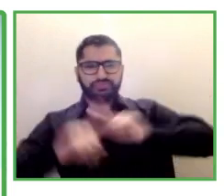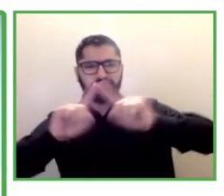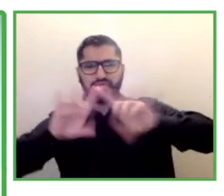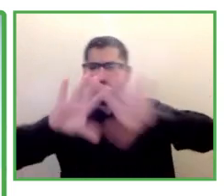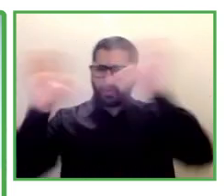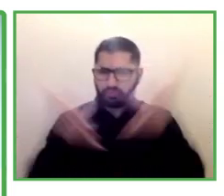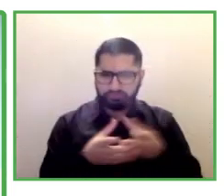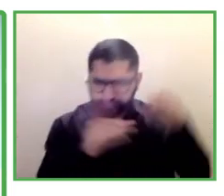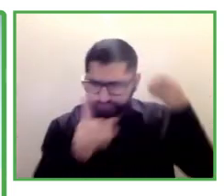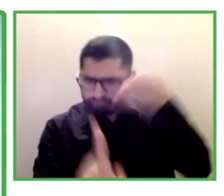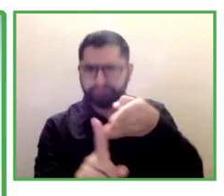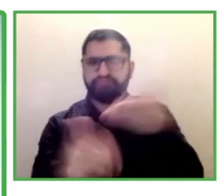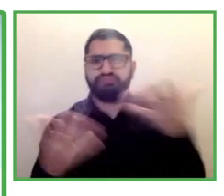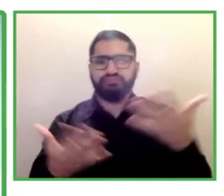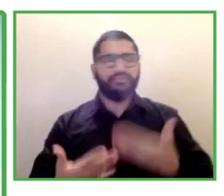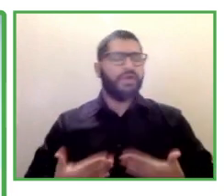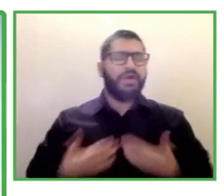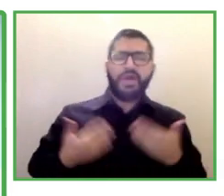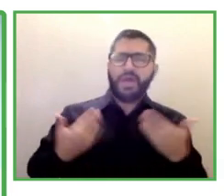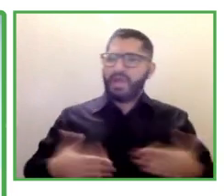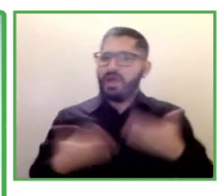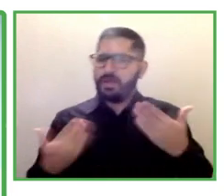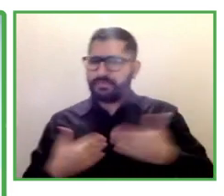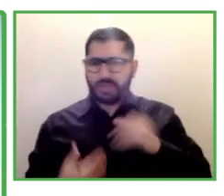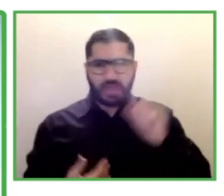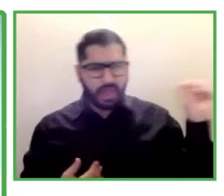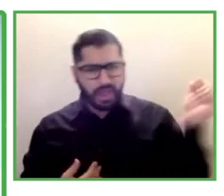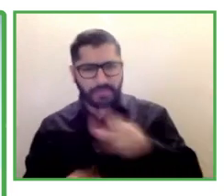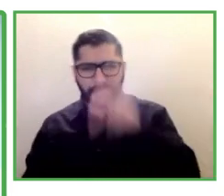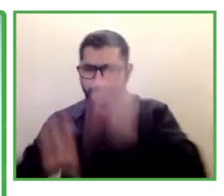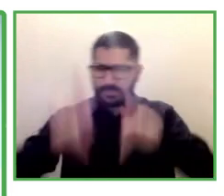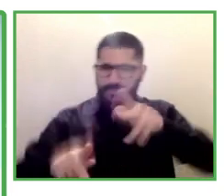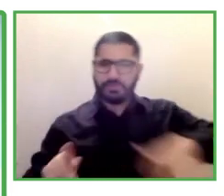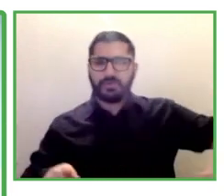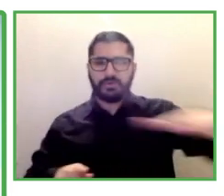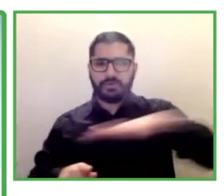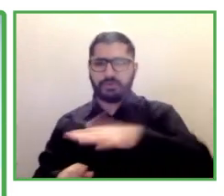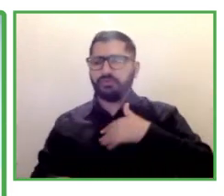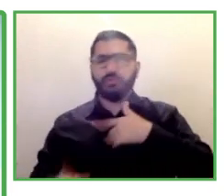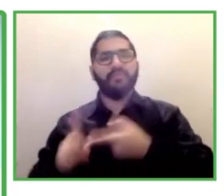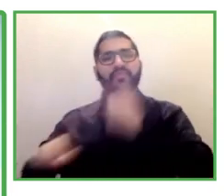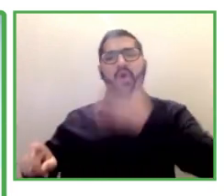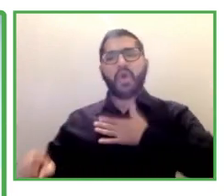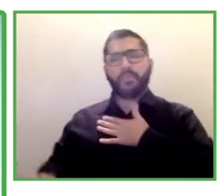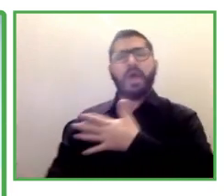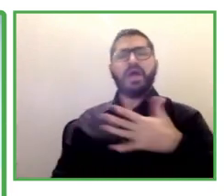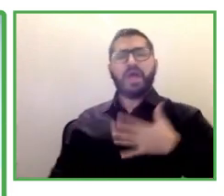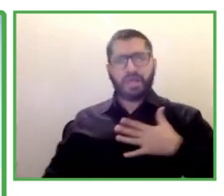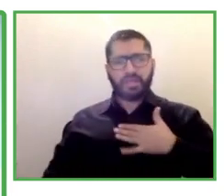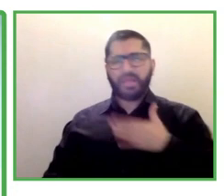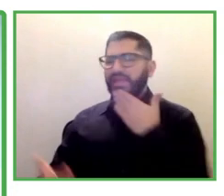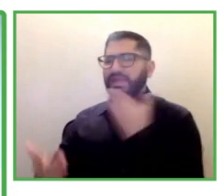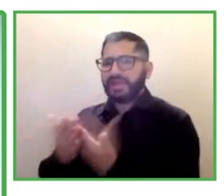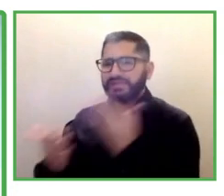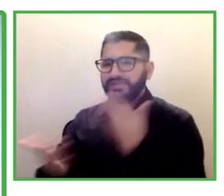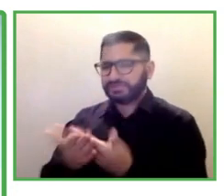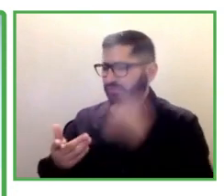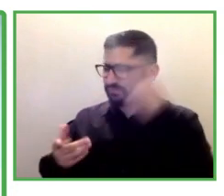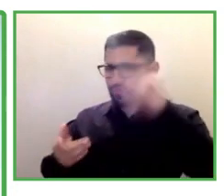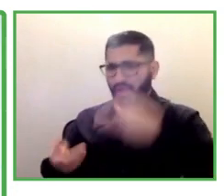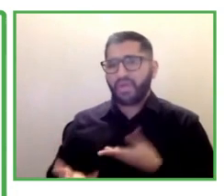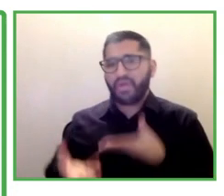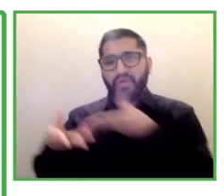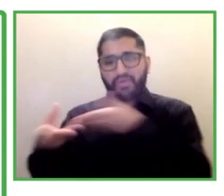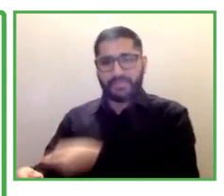Sarnia, Ontario, Canada. So thank you for having me. And today I'd like to talk about our little project called Job Path